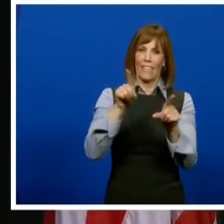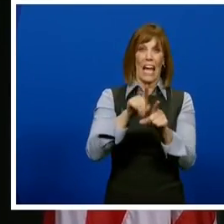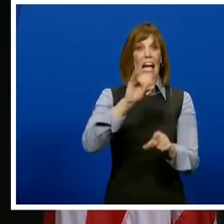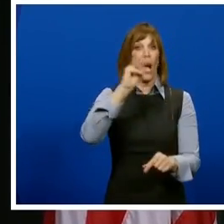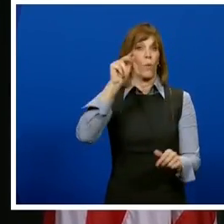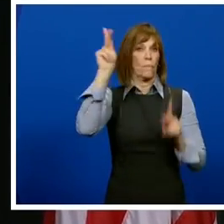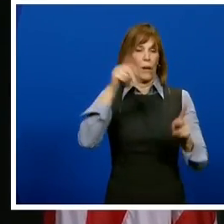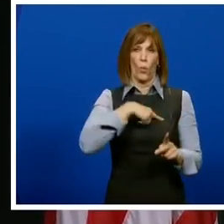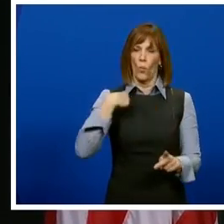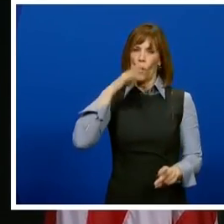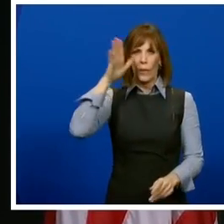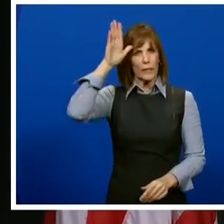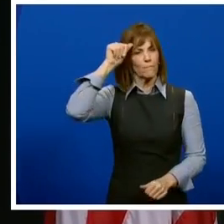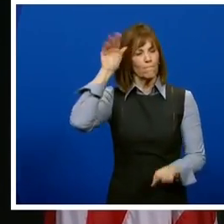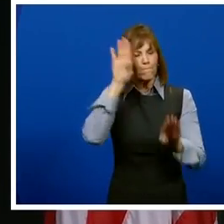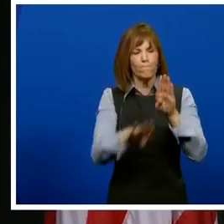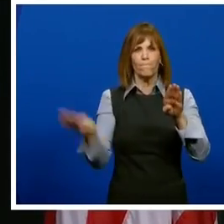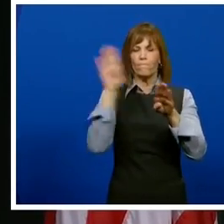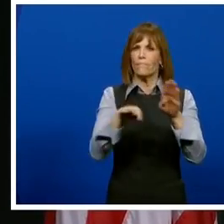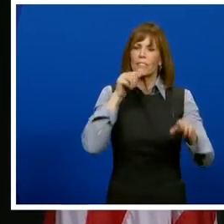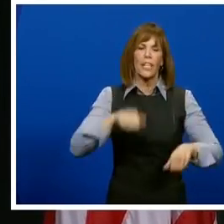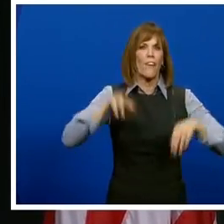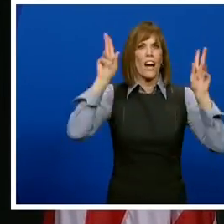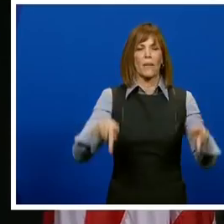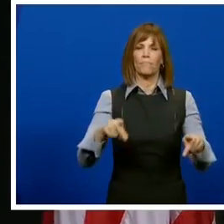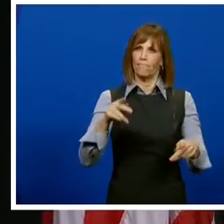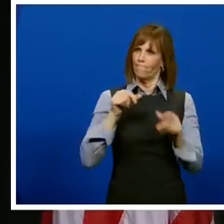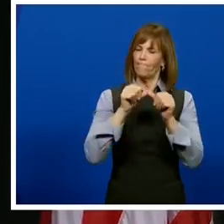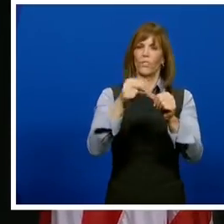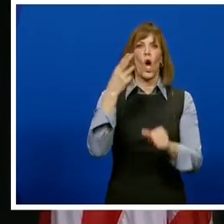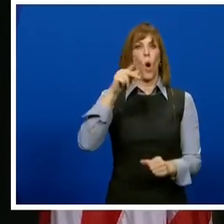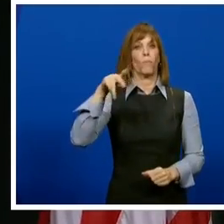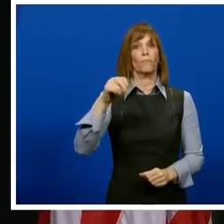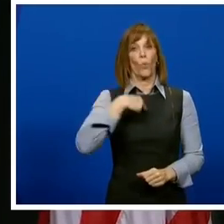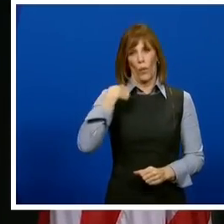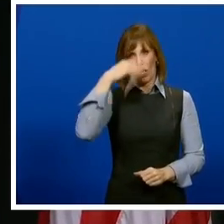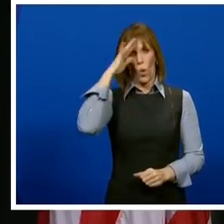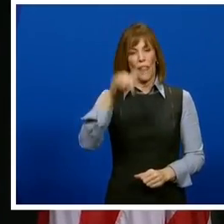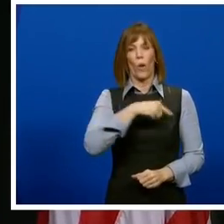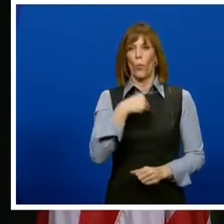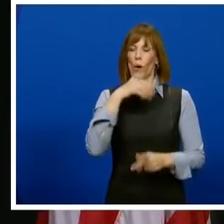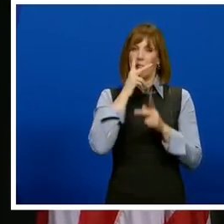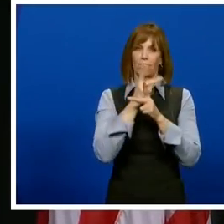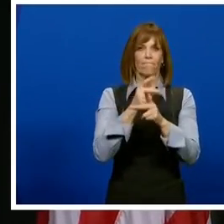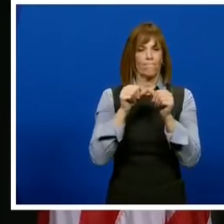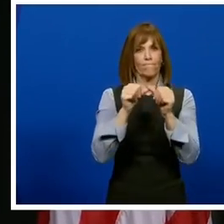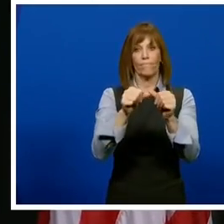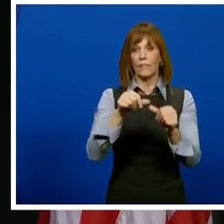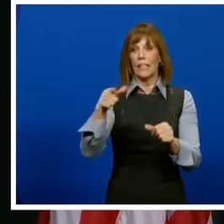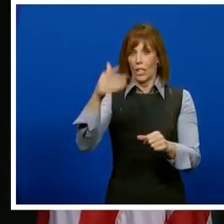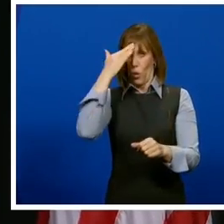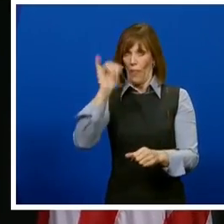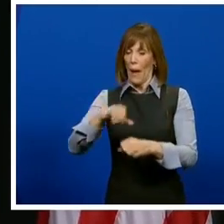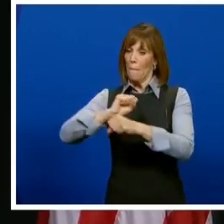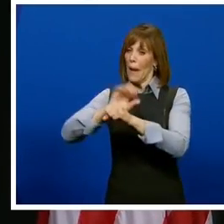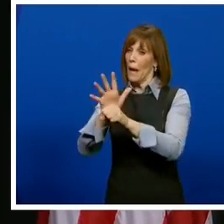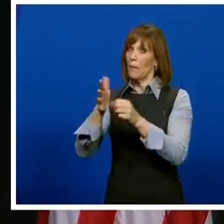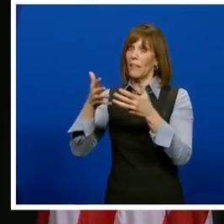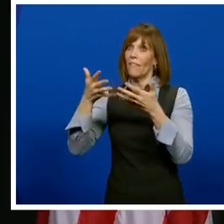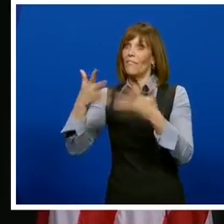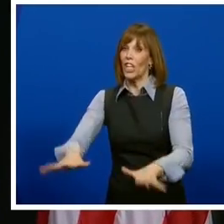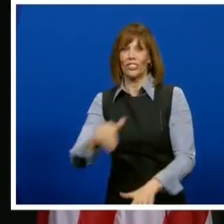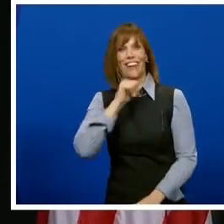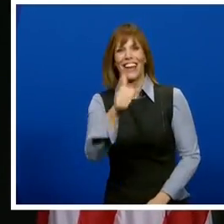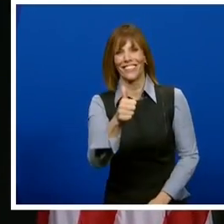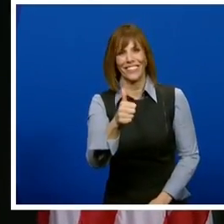resilience, tenacity, and hope. We know how to endure, and while the pandemic is not over yet, a new day is ahead,